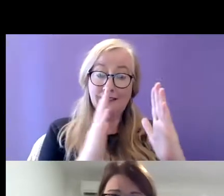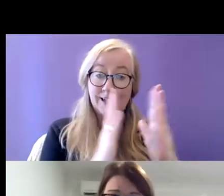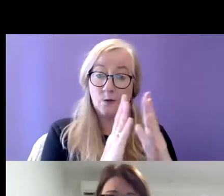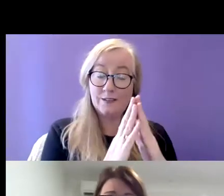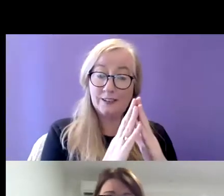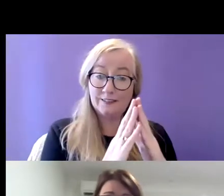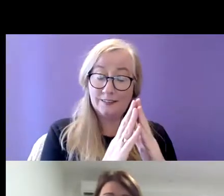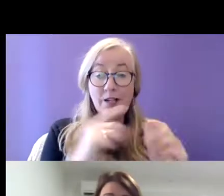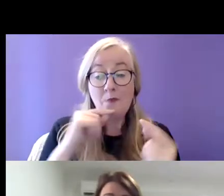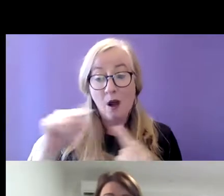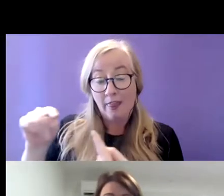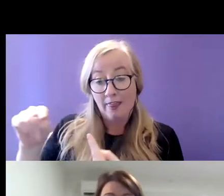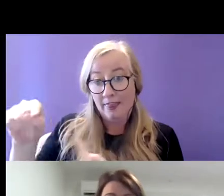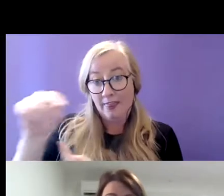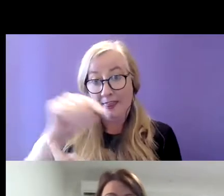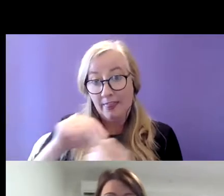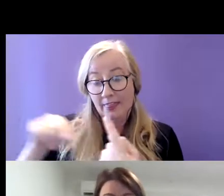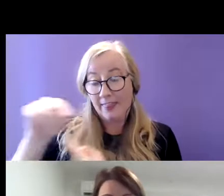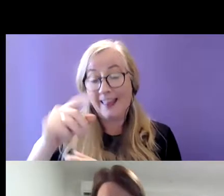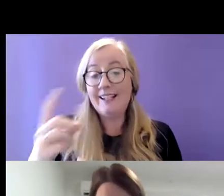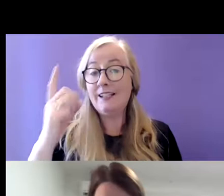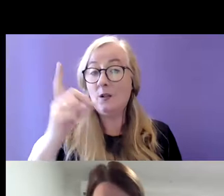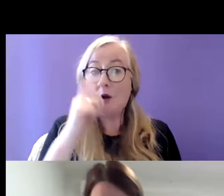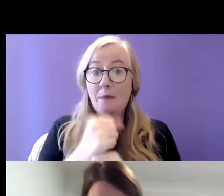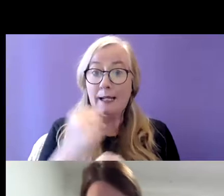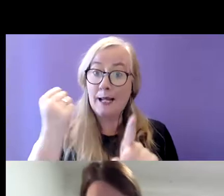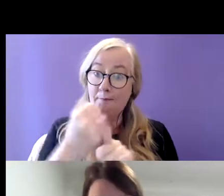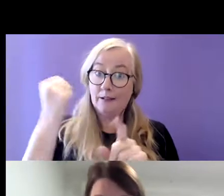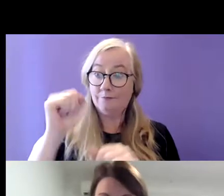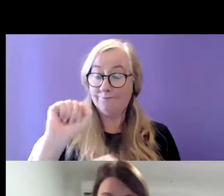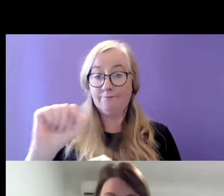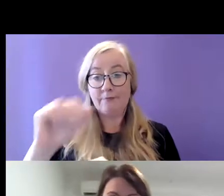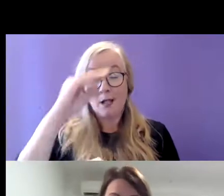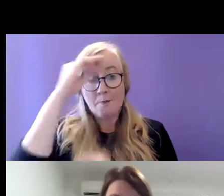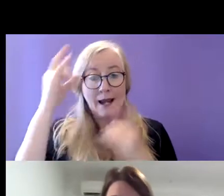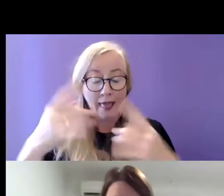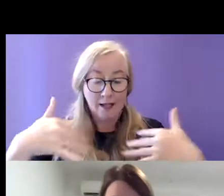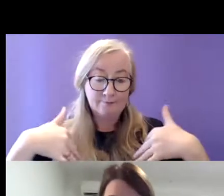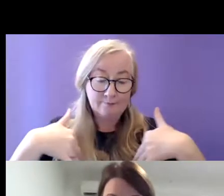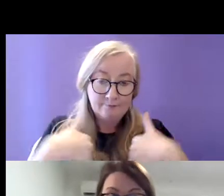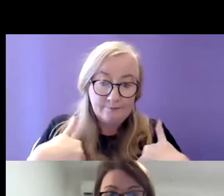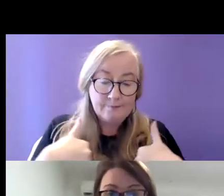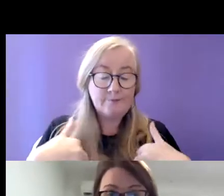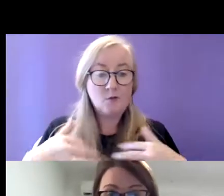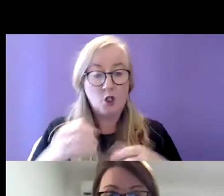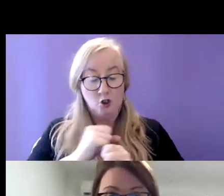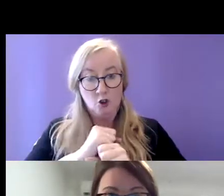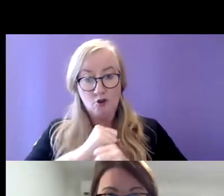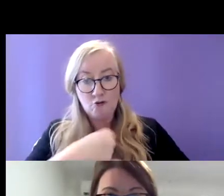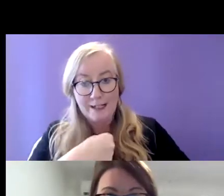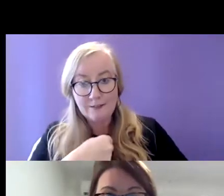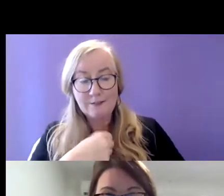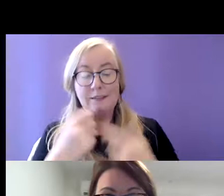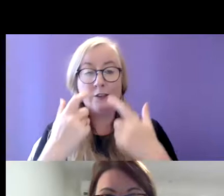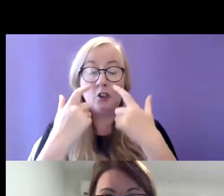All of the participants spoke about the impact on their mental health the anxiety and stress as well as depression